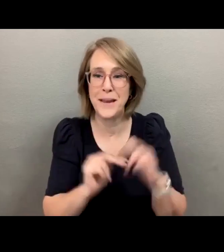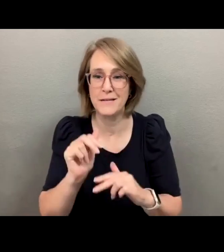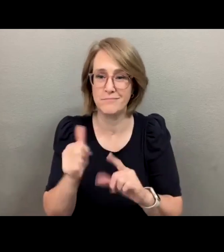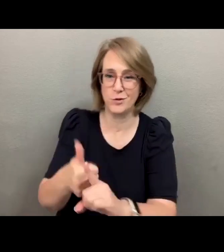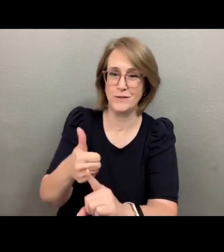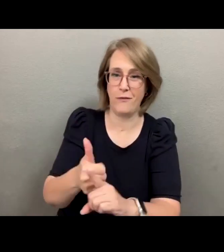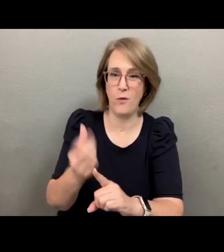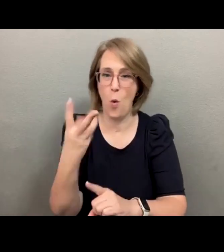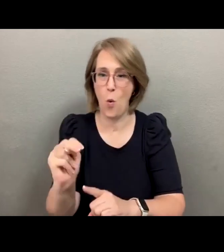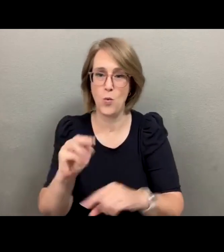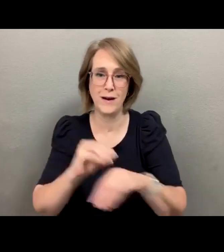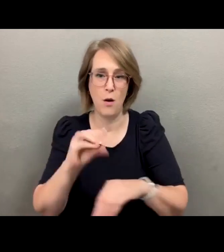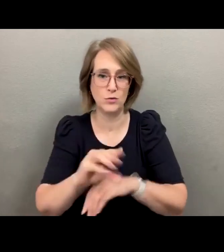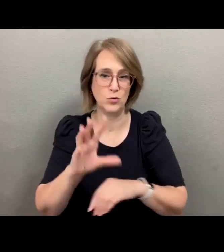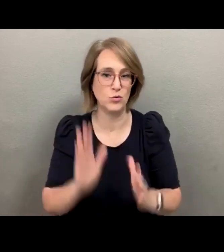your counselors inside